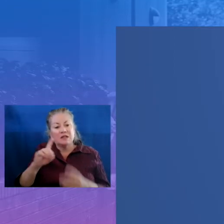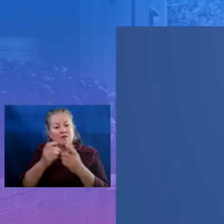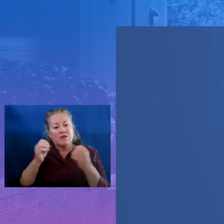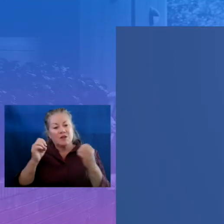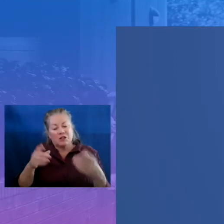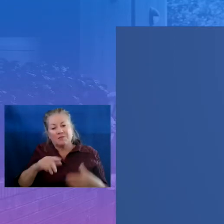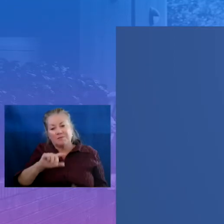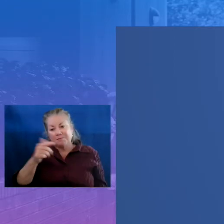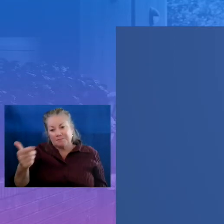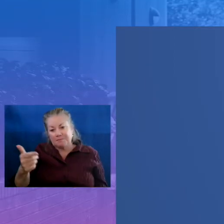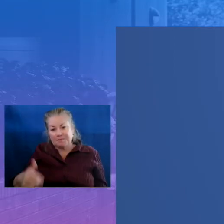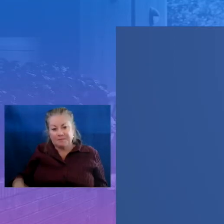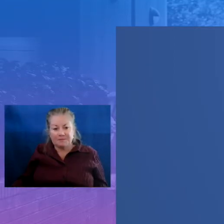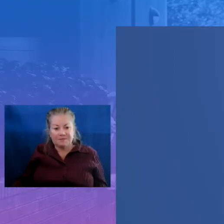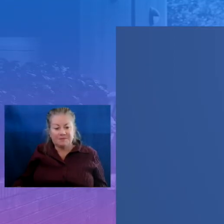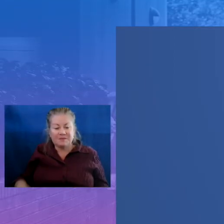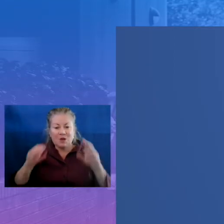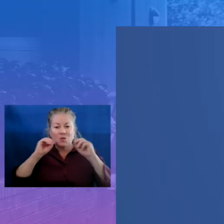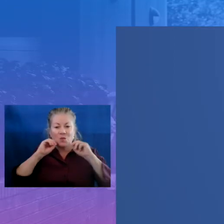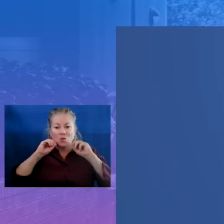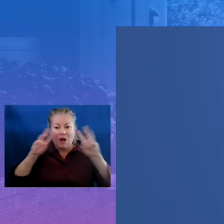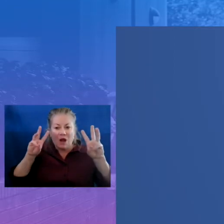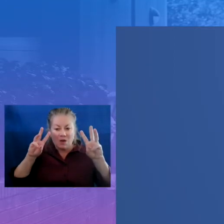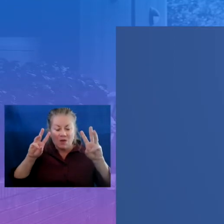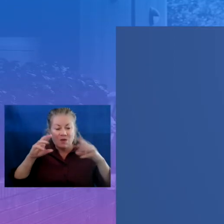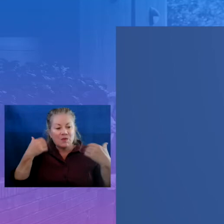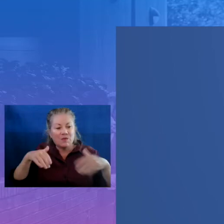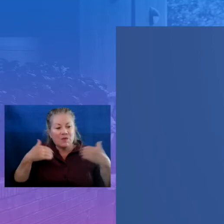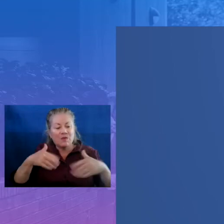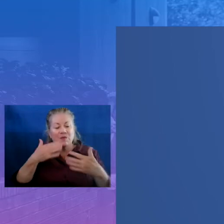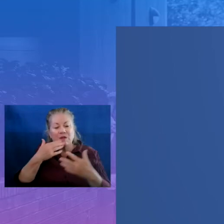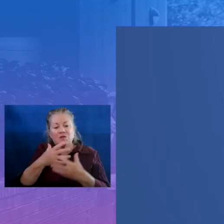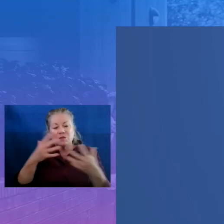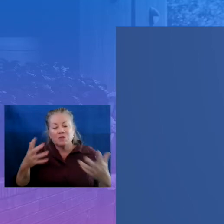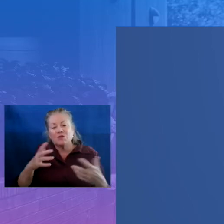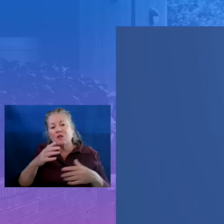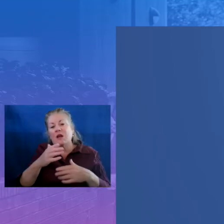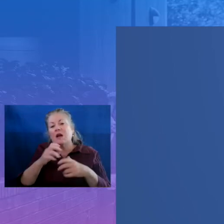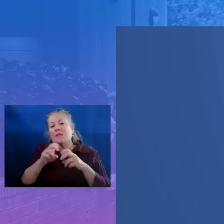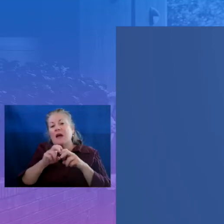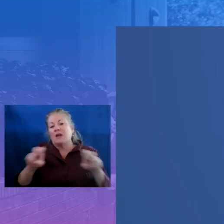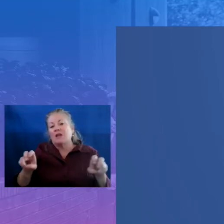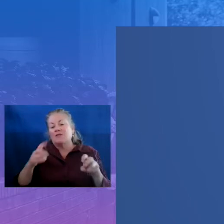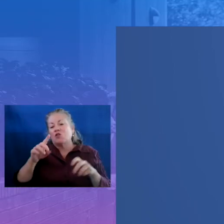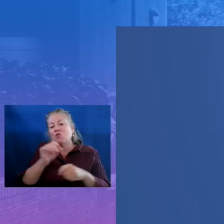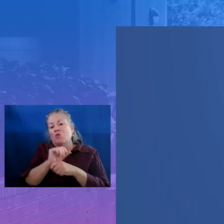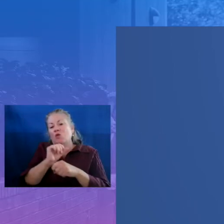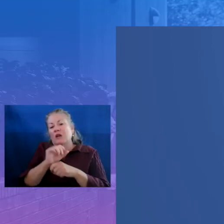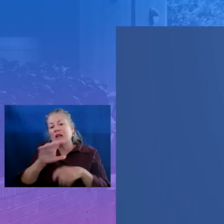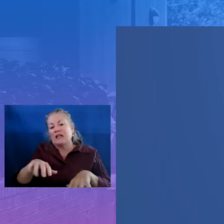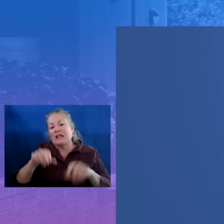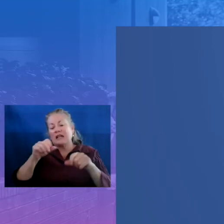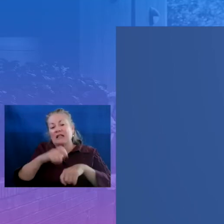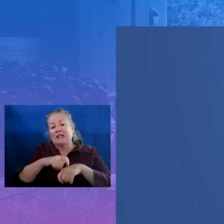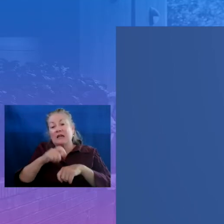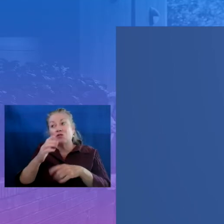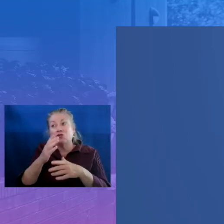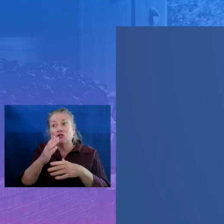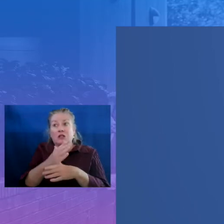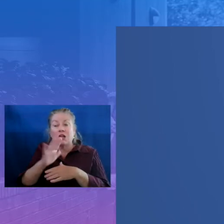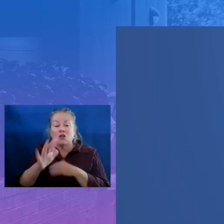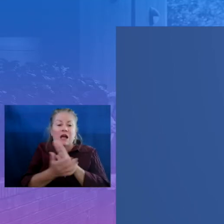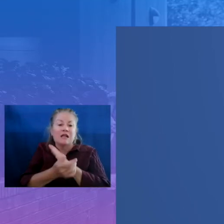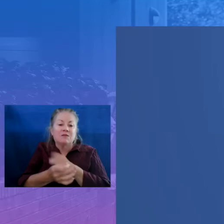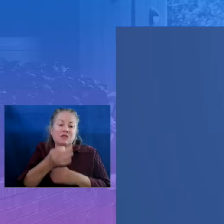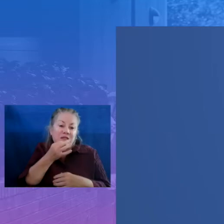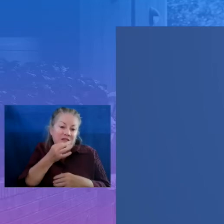Thank you so much to our panelists for their work and for taking time to share their expertise with us. As you know they are incredibly busy